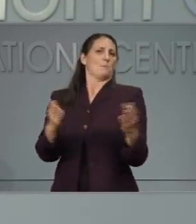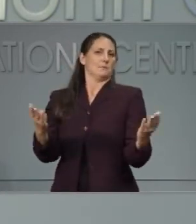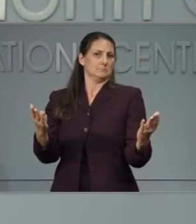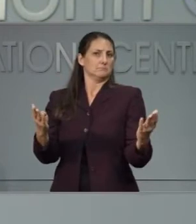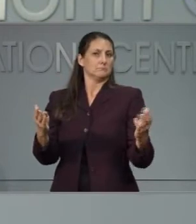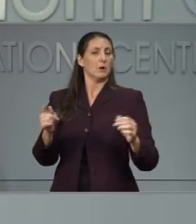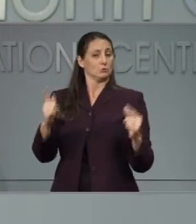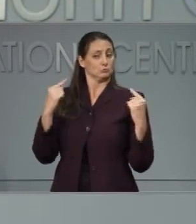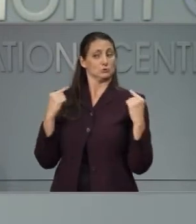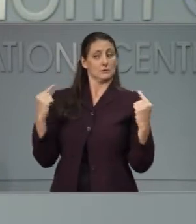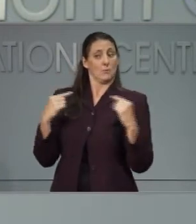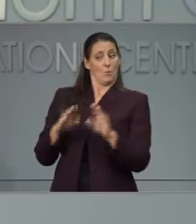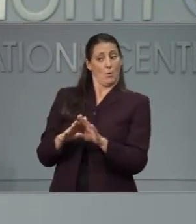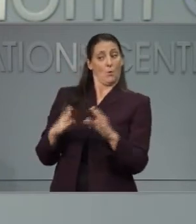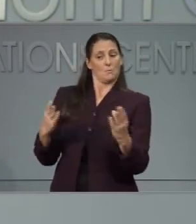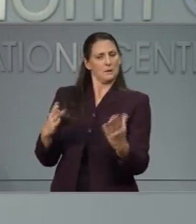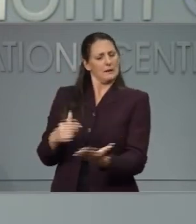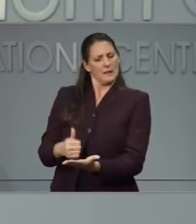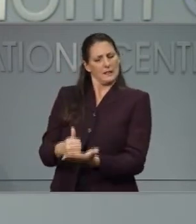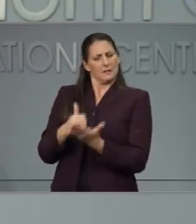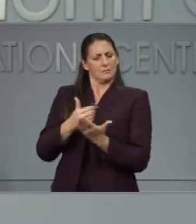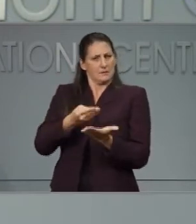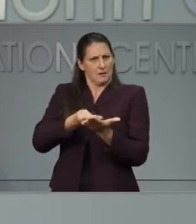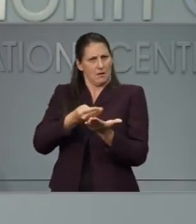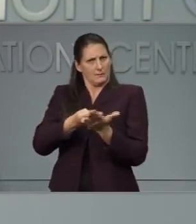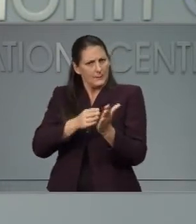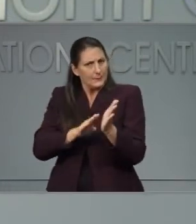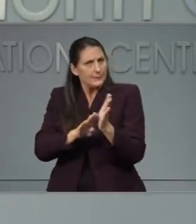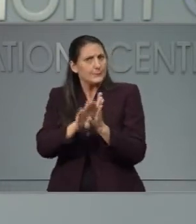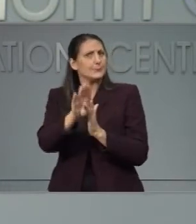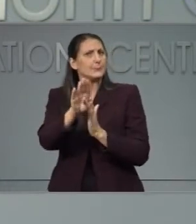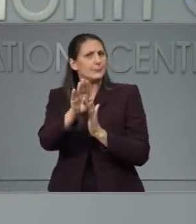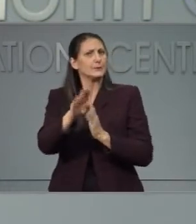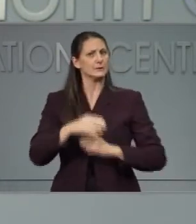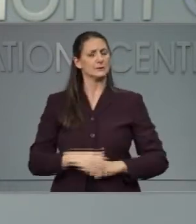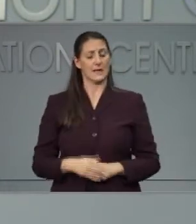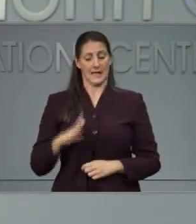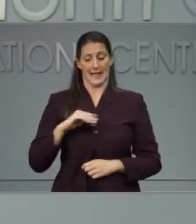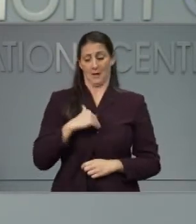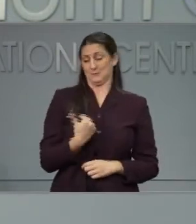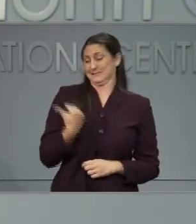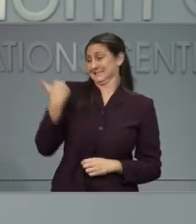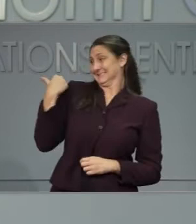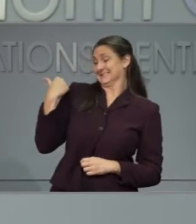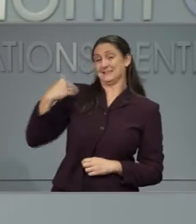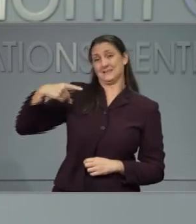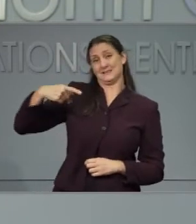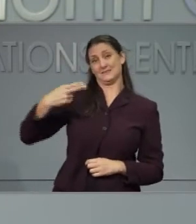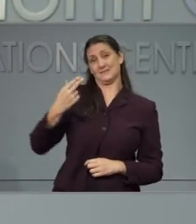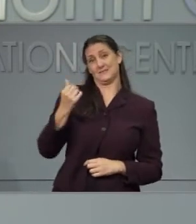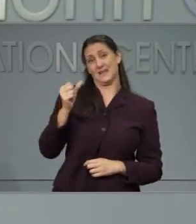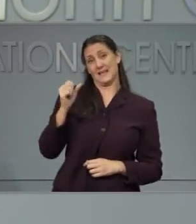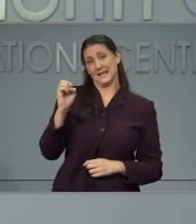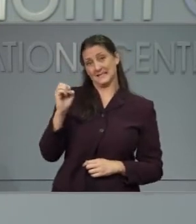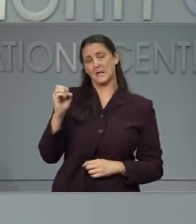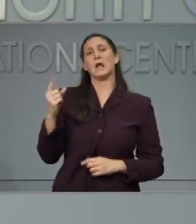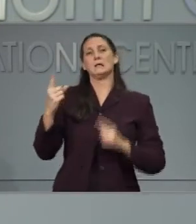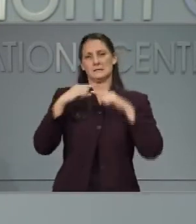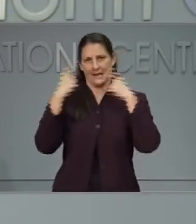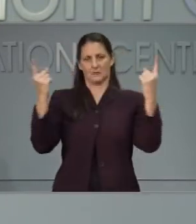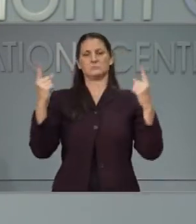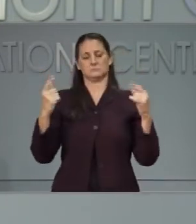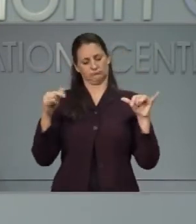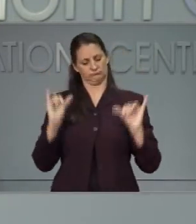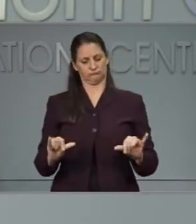believe that we had put like six weeks on this last order. And we felt like that we were at a point where we could go